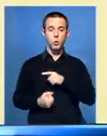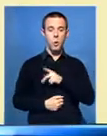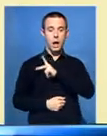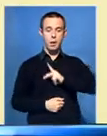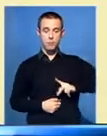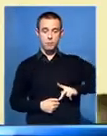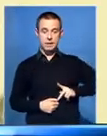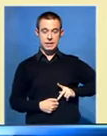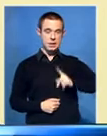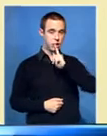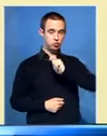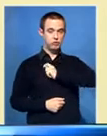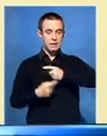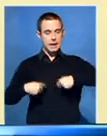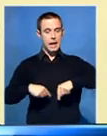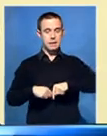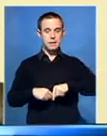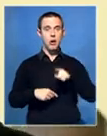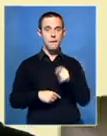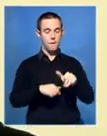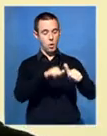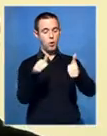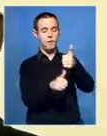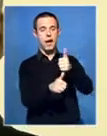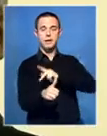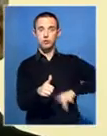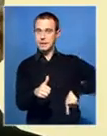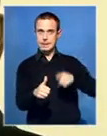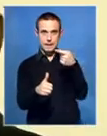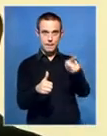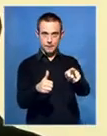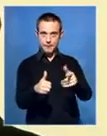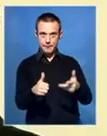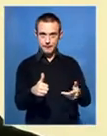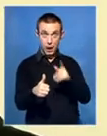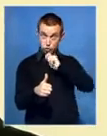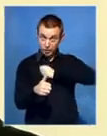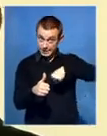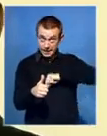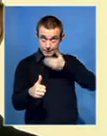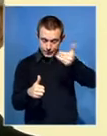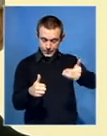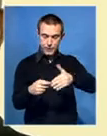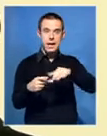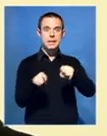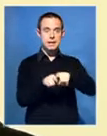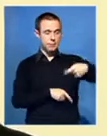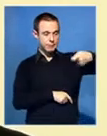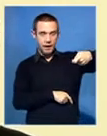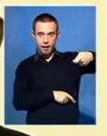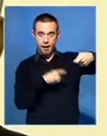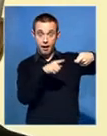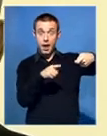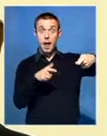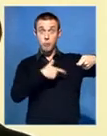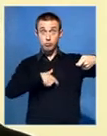trust BDP members that they will endorse the Vice President of his choice. He doesn't trust that they will elect the speaker that he prefers.